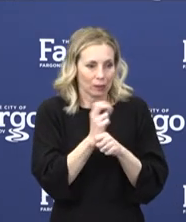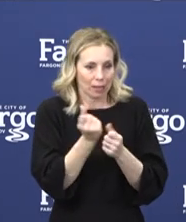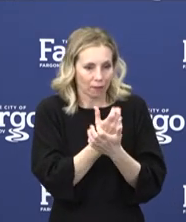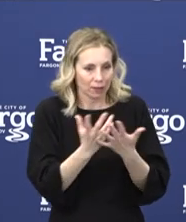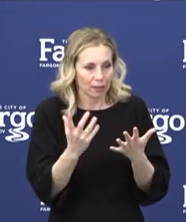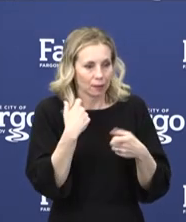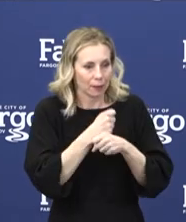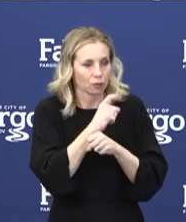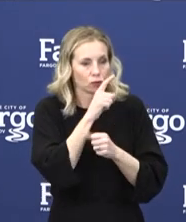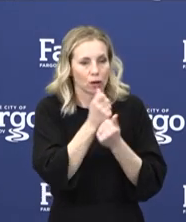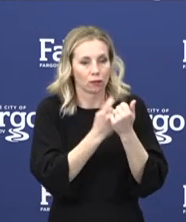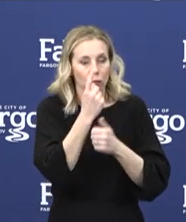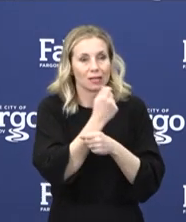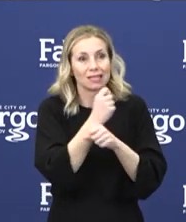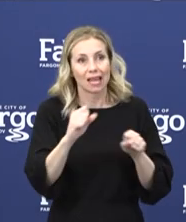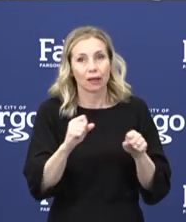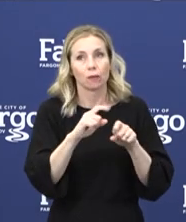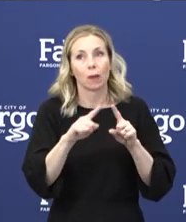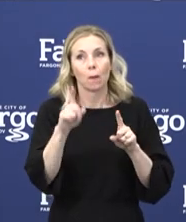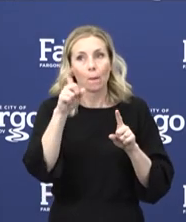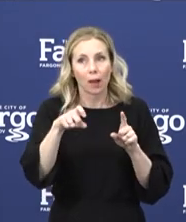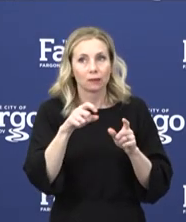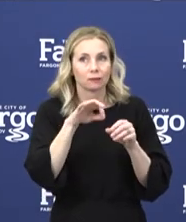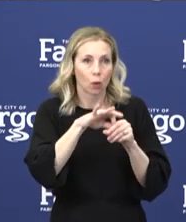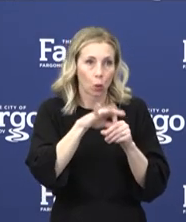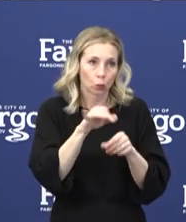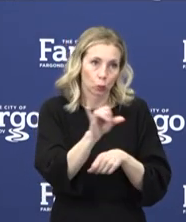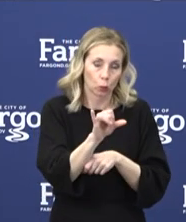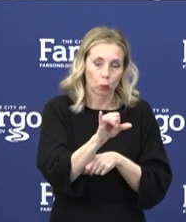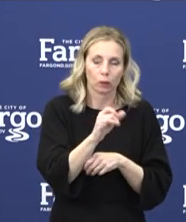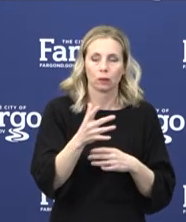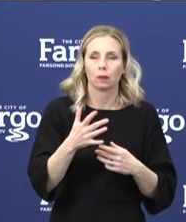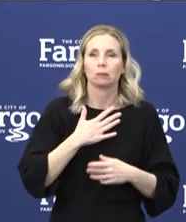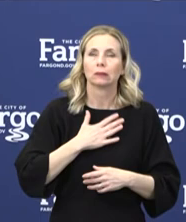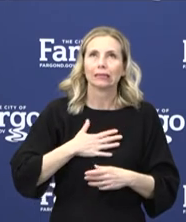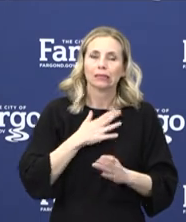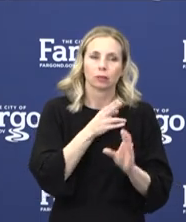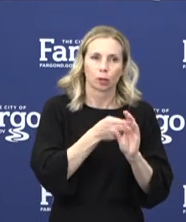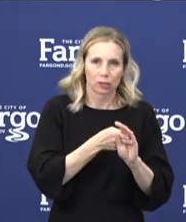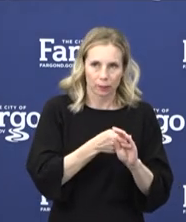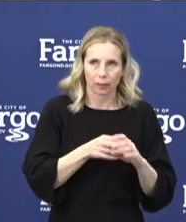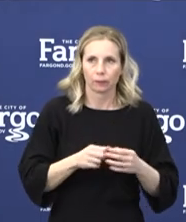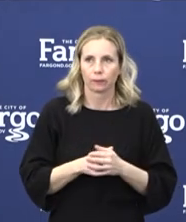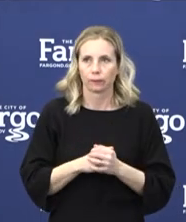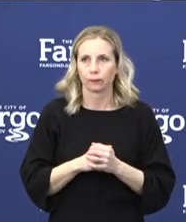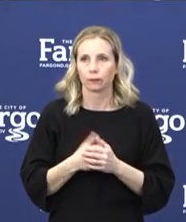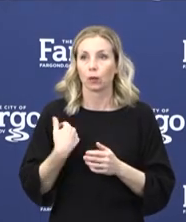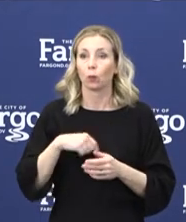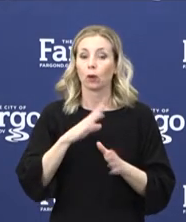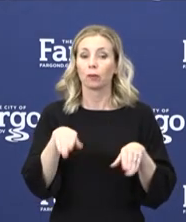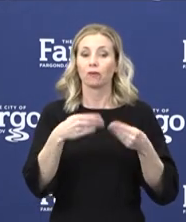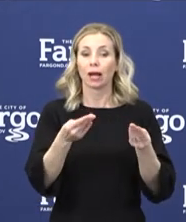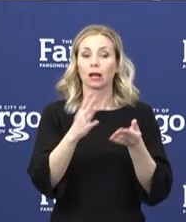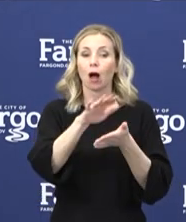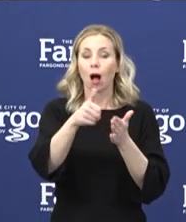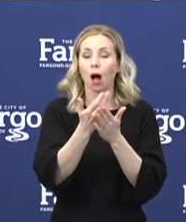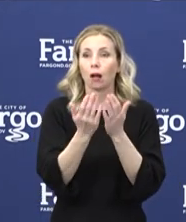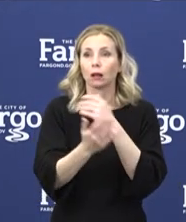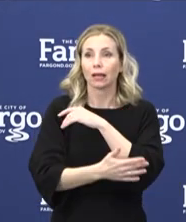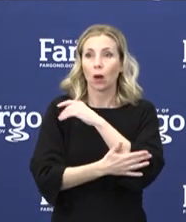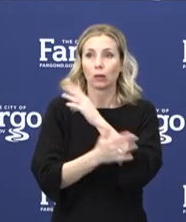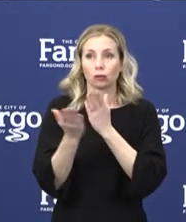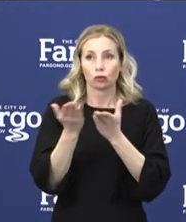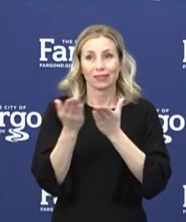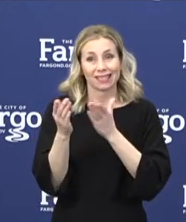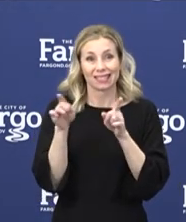Please vote. Please participate. And as always, again, we're providing all county services as we always have and we potentially always